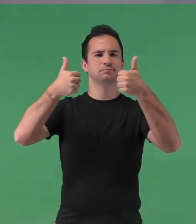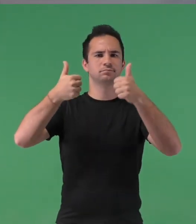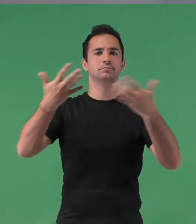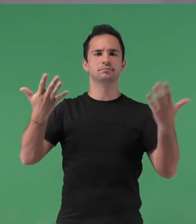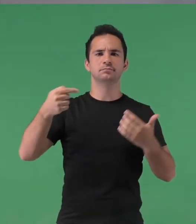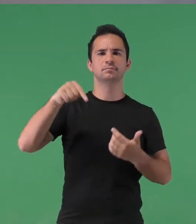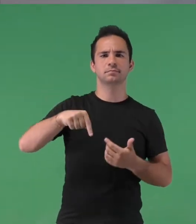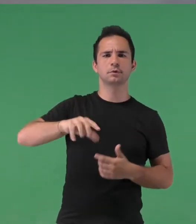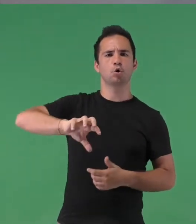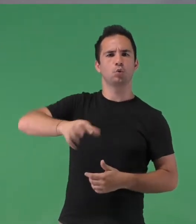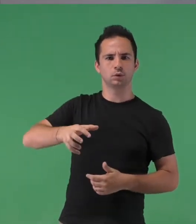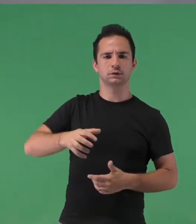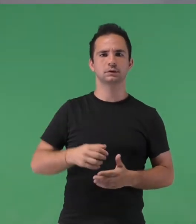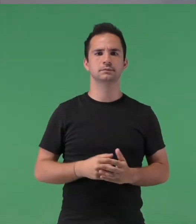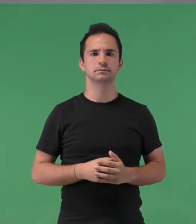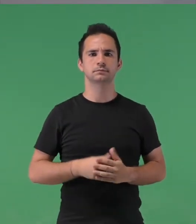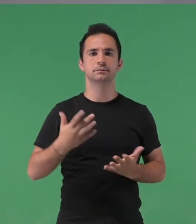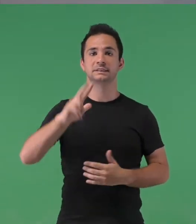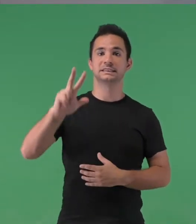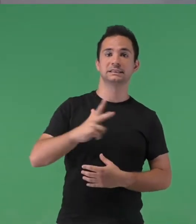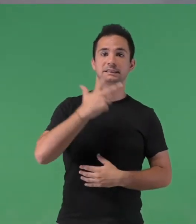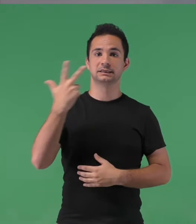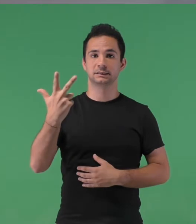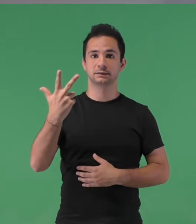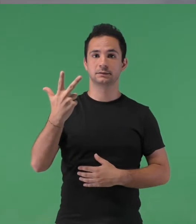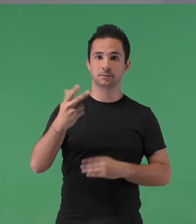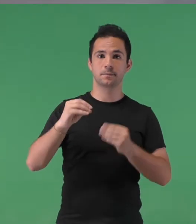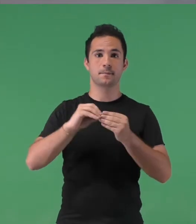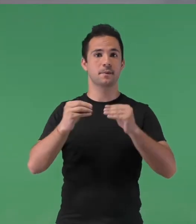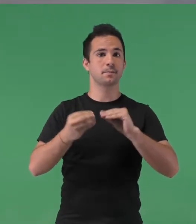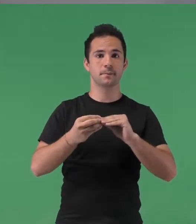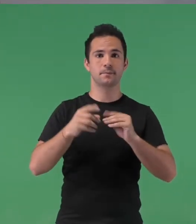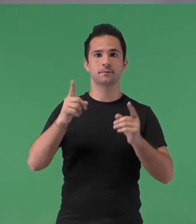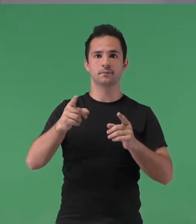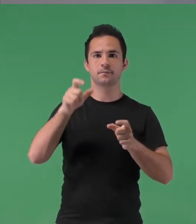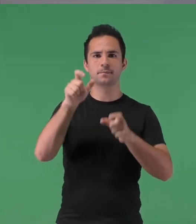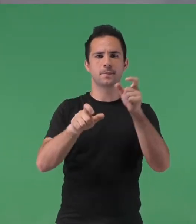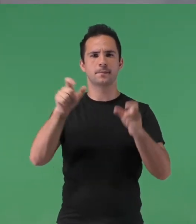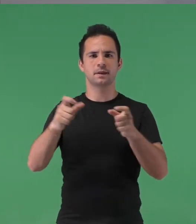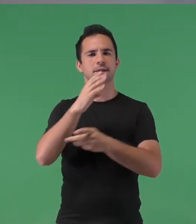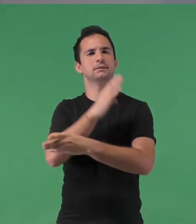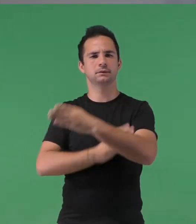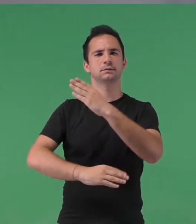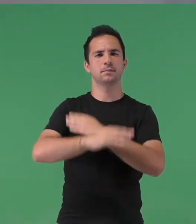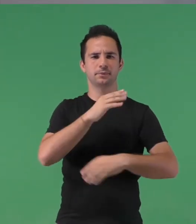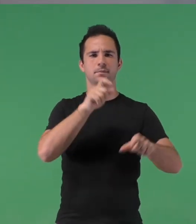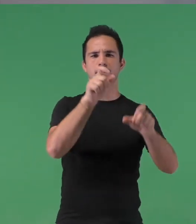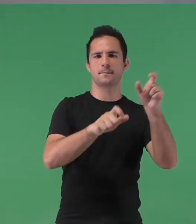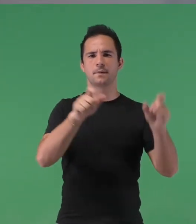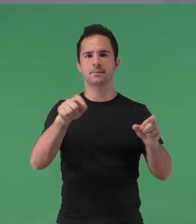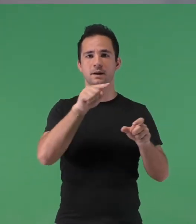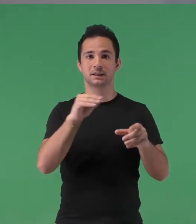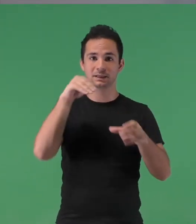emerging because of the current legislation and the prejudices. The solutions we have been providing ever since are based on the following